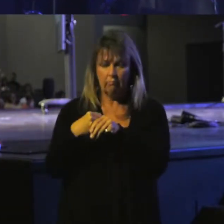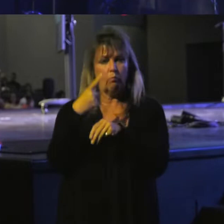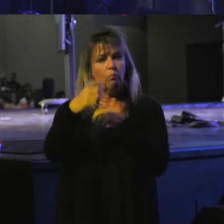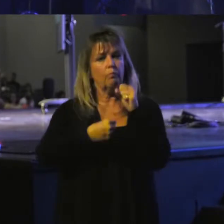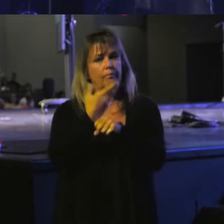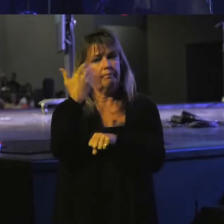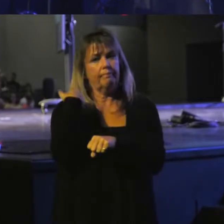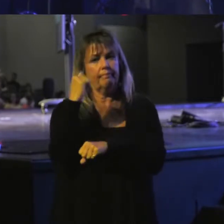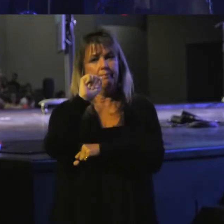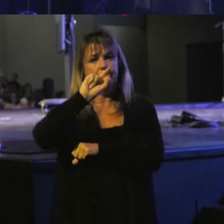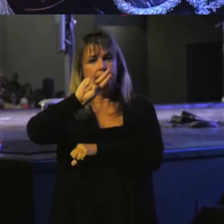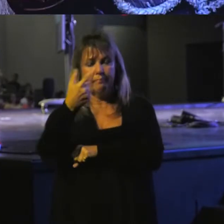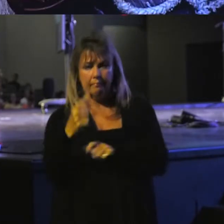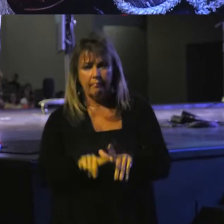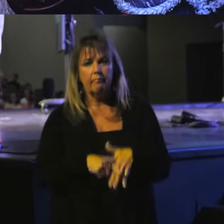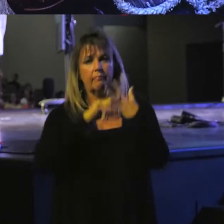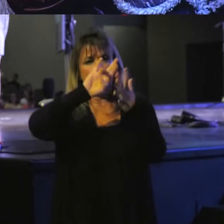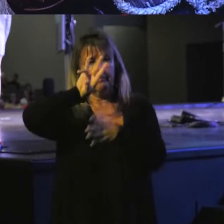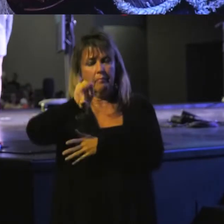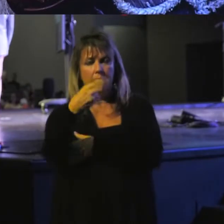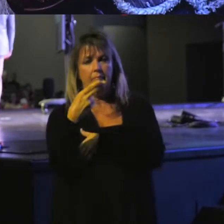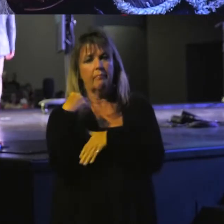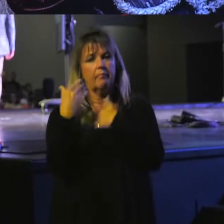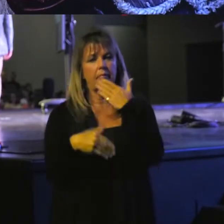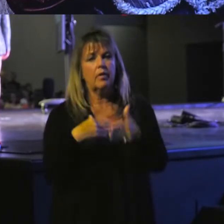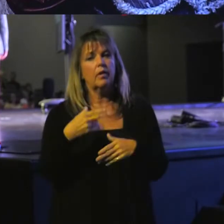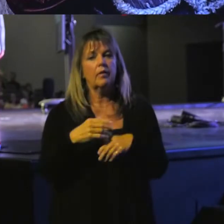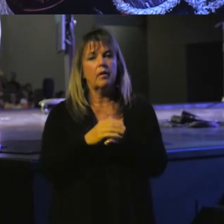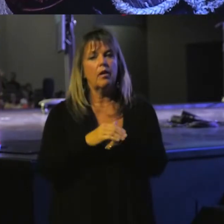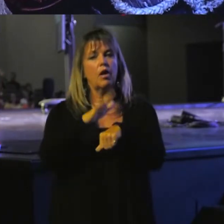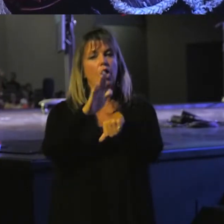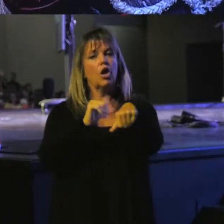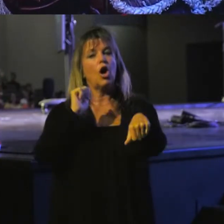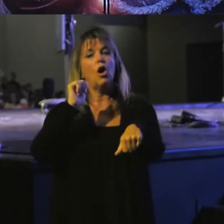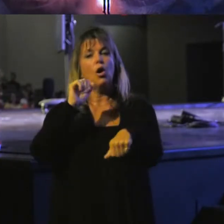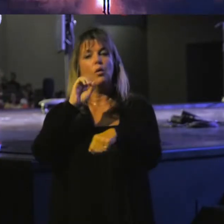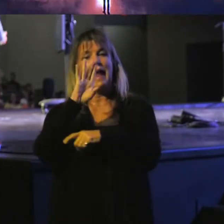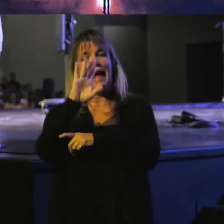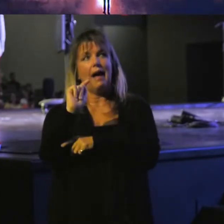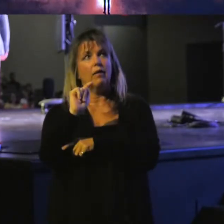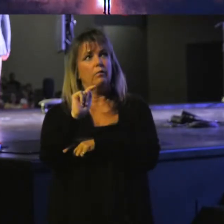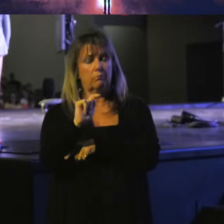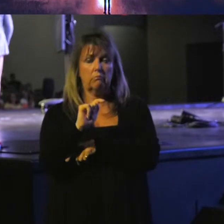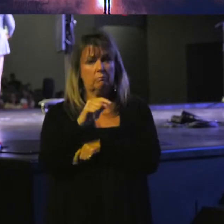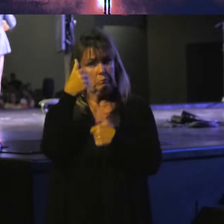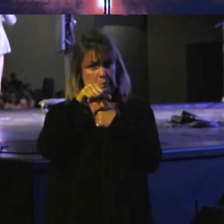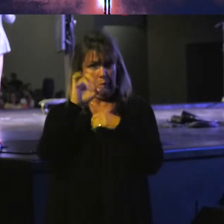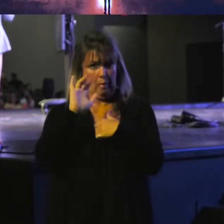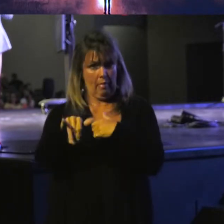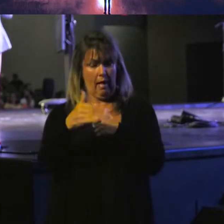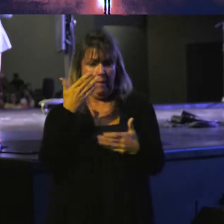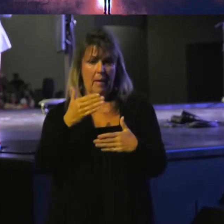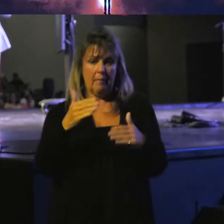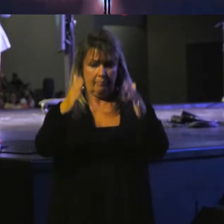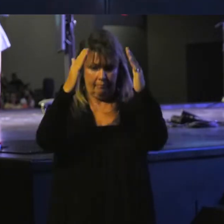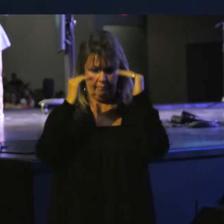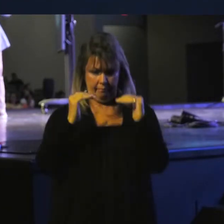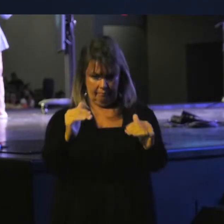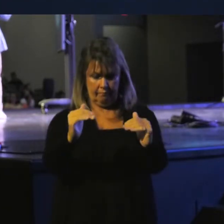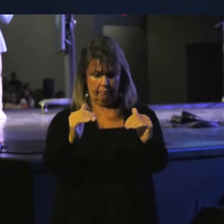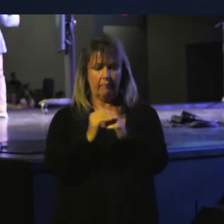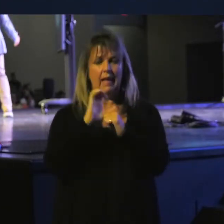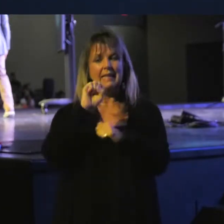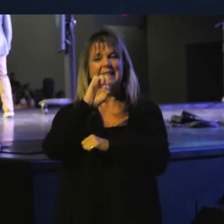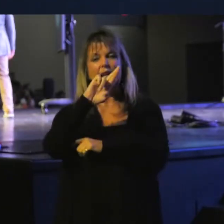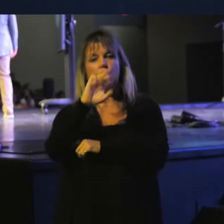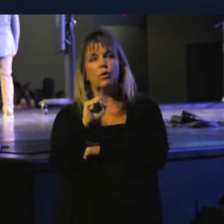I started the book of Jeremiah in a series called Called Out. I hope you remember that. And then we moved to the very next